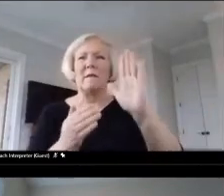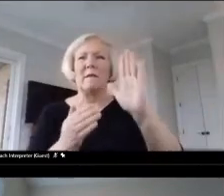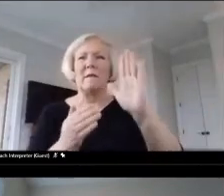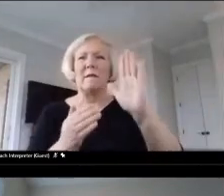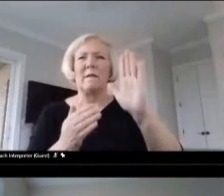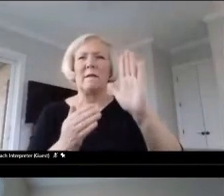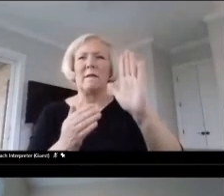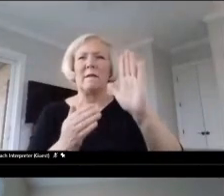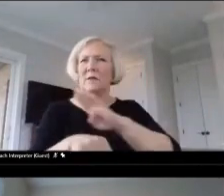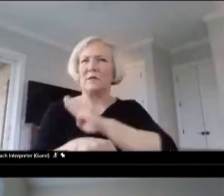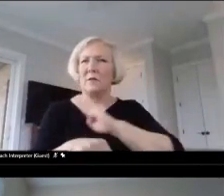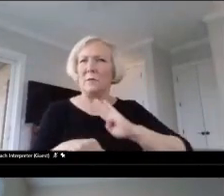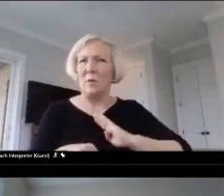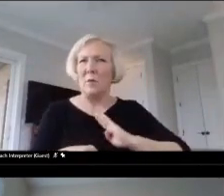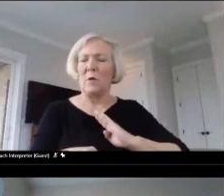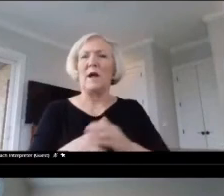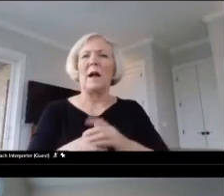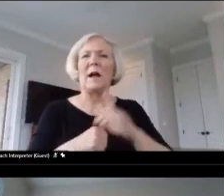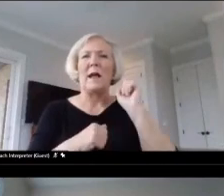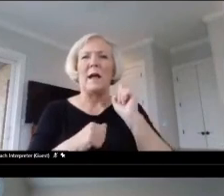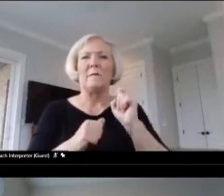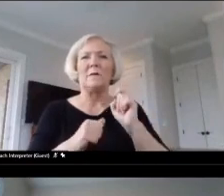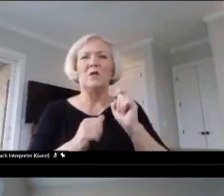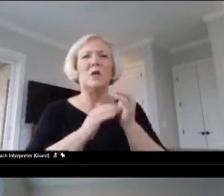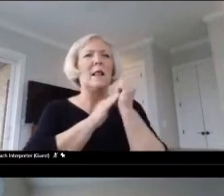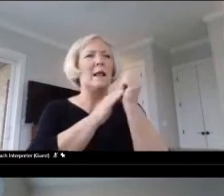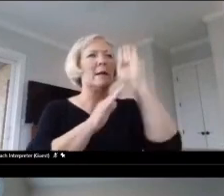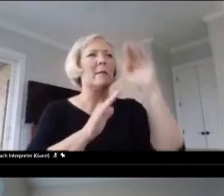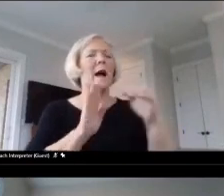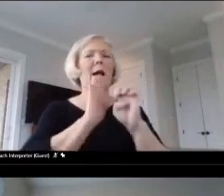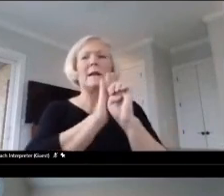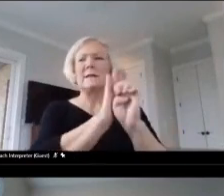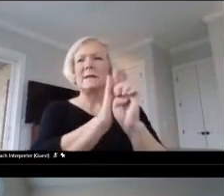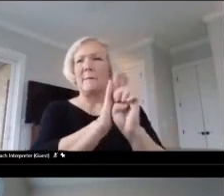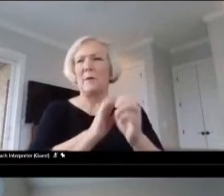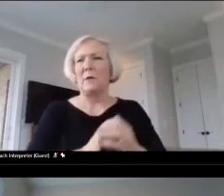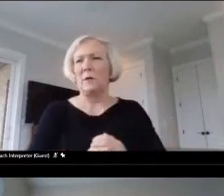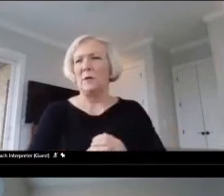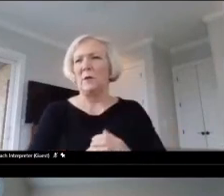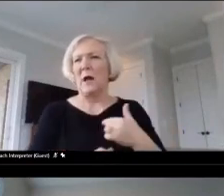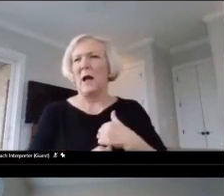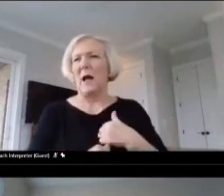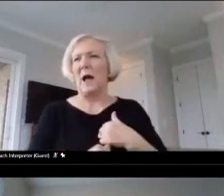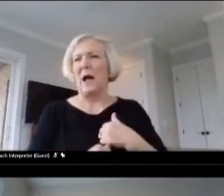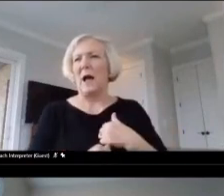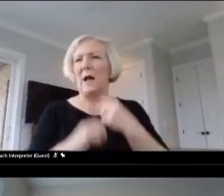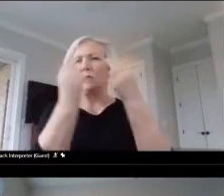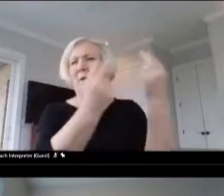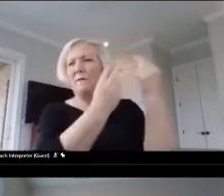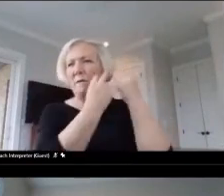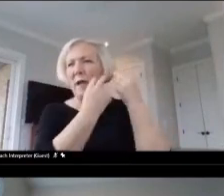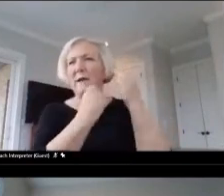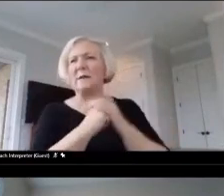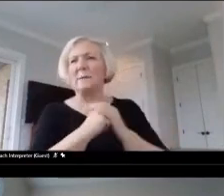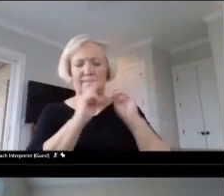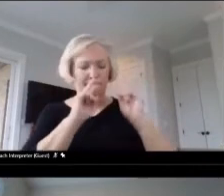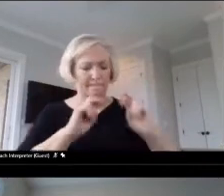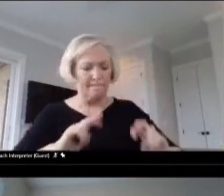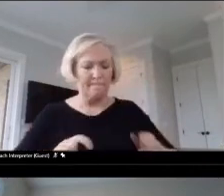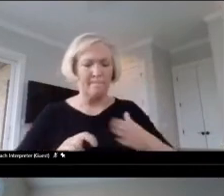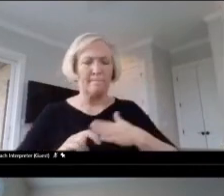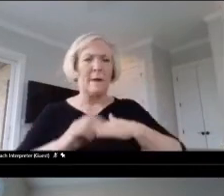to do that, I have to lead by example. So I constantly reflect on my teaching and